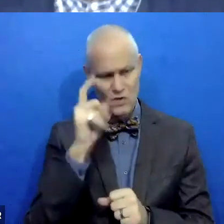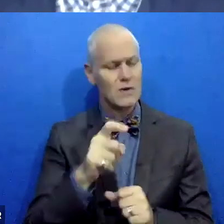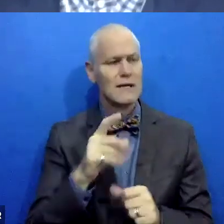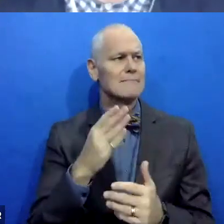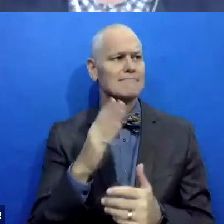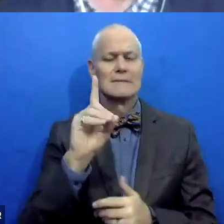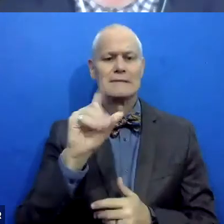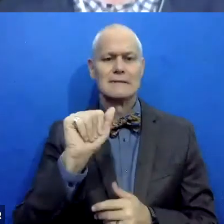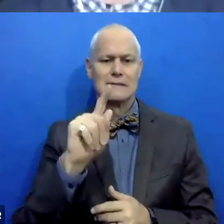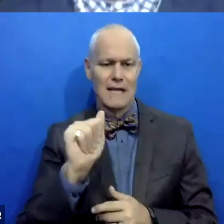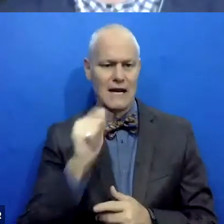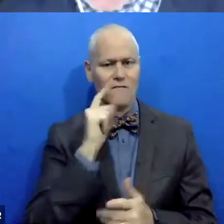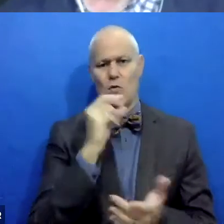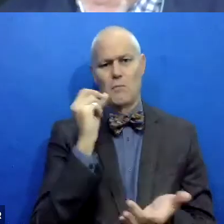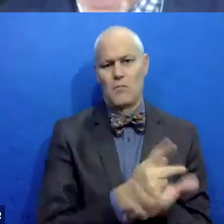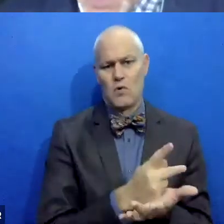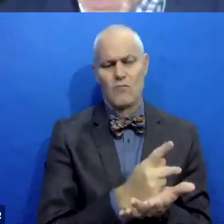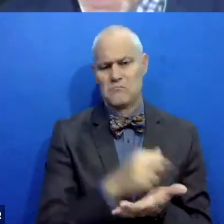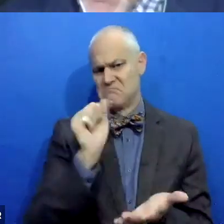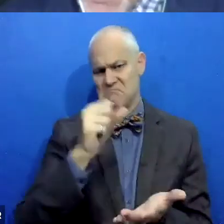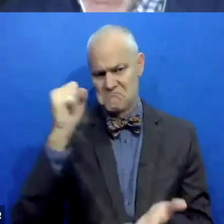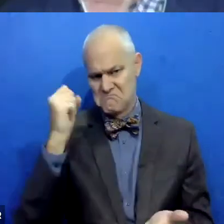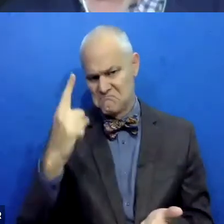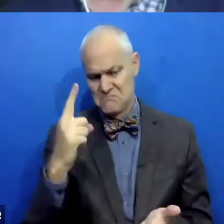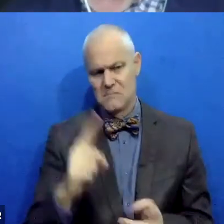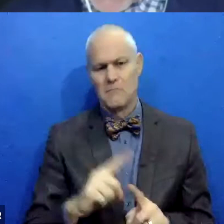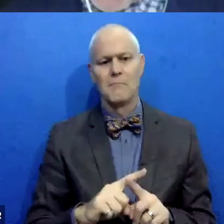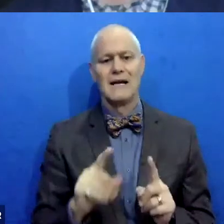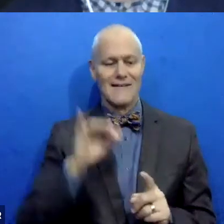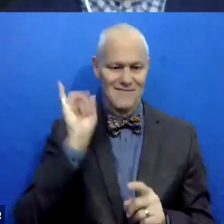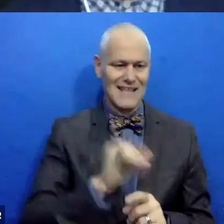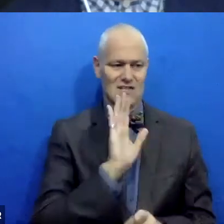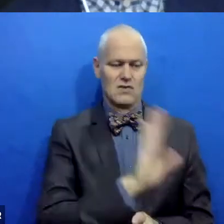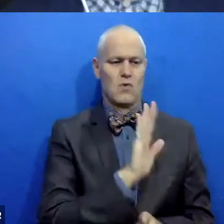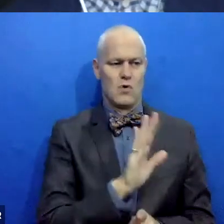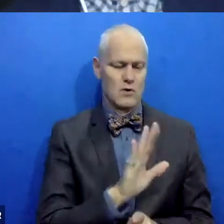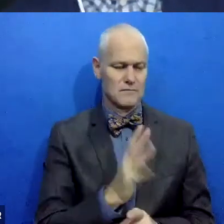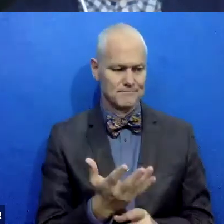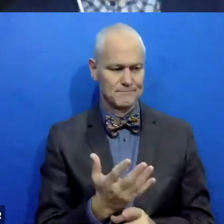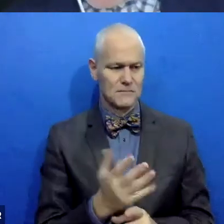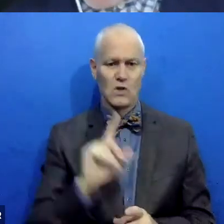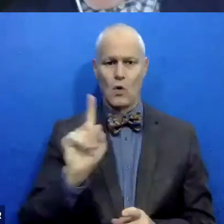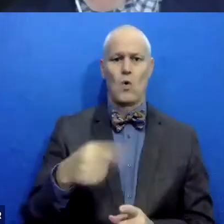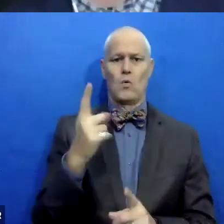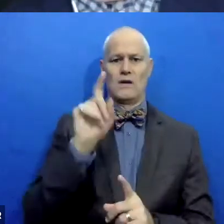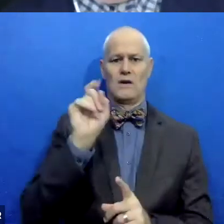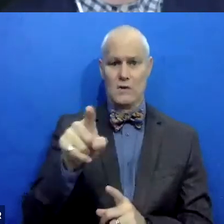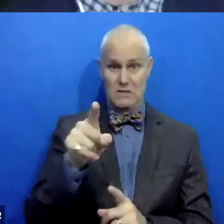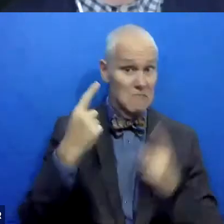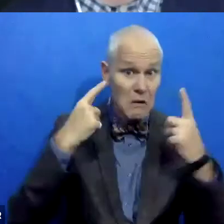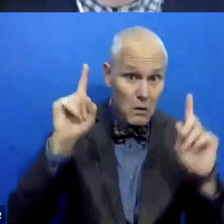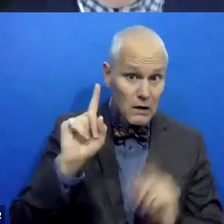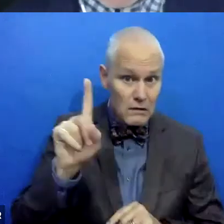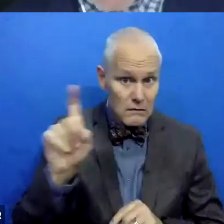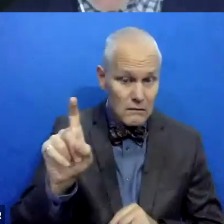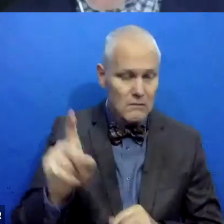uh, to get approval for whatever. But if, if that's the, the only question you have or the only one you can come up